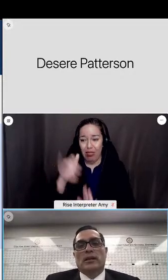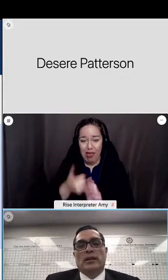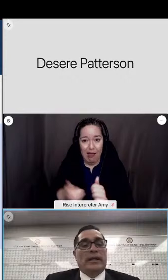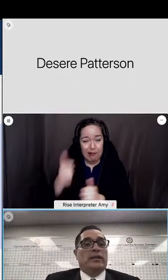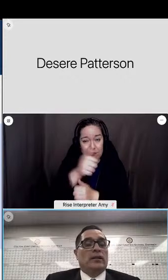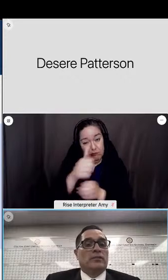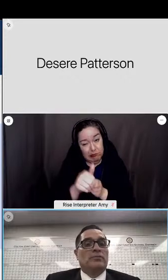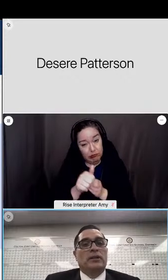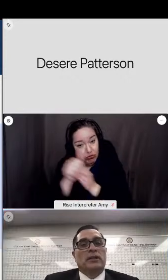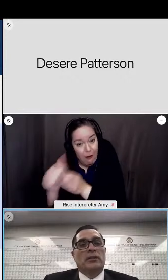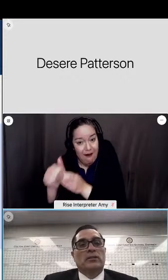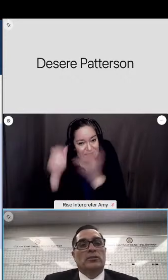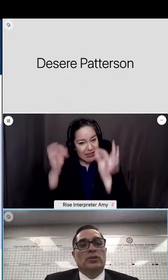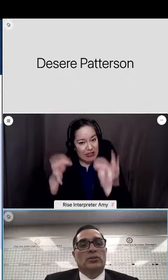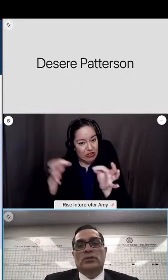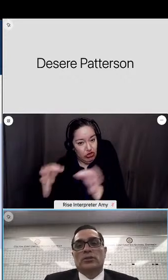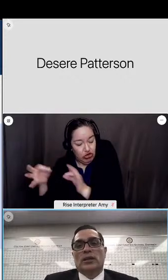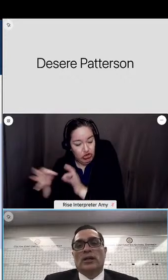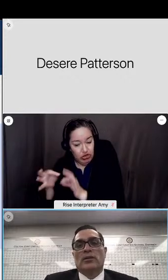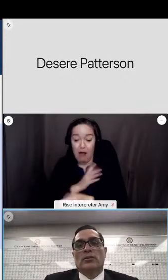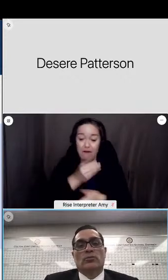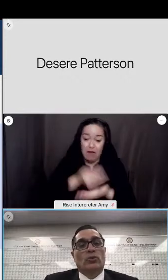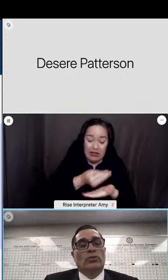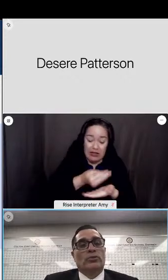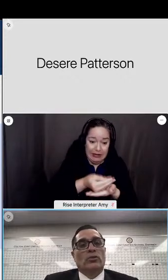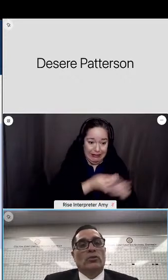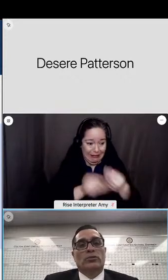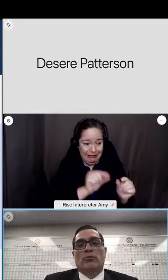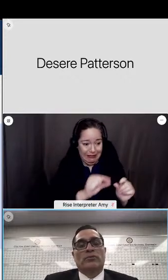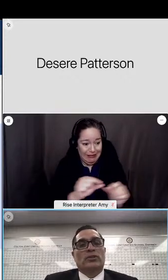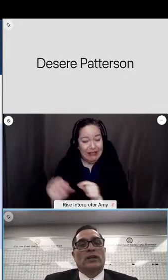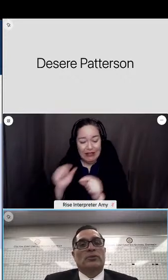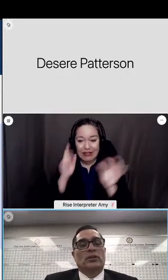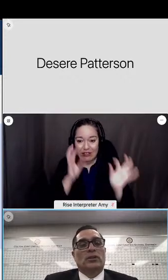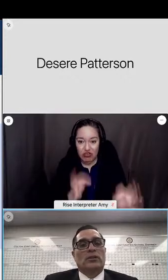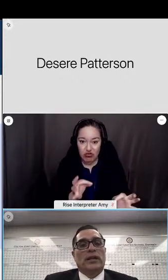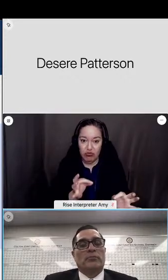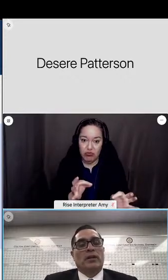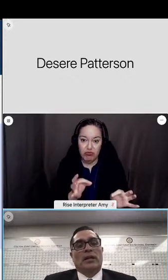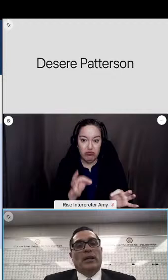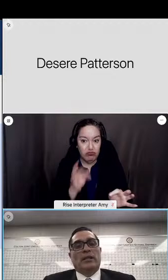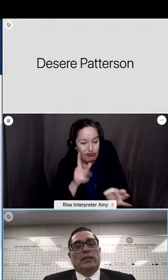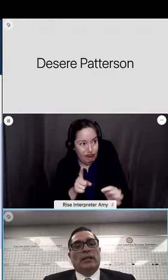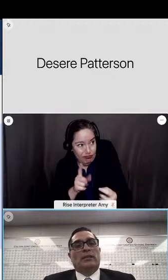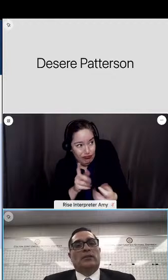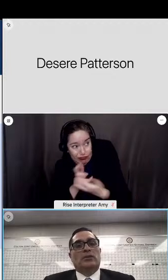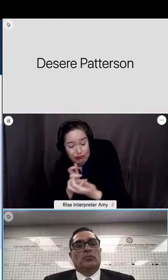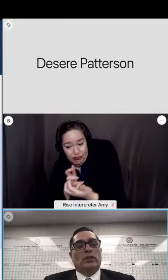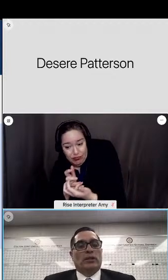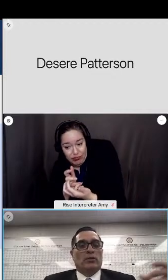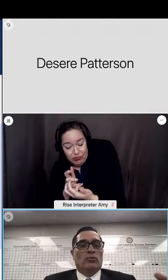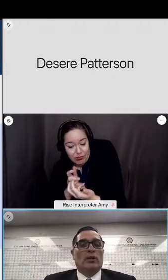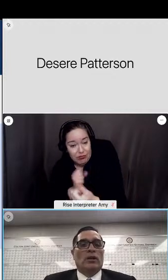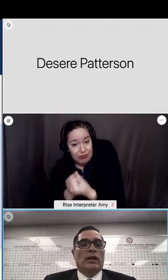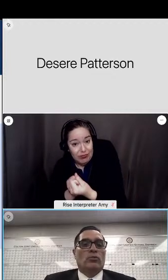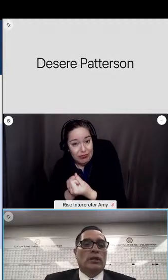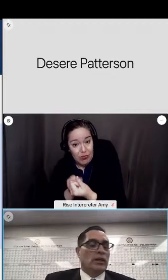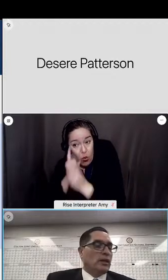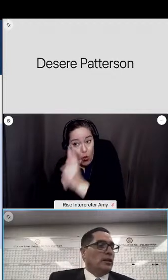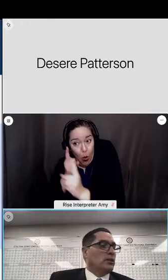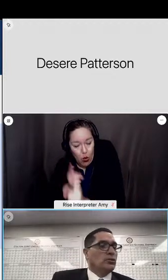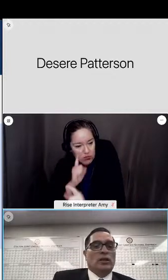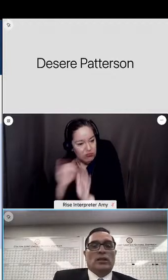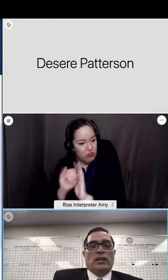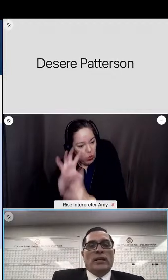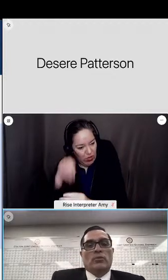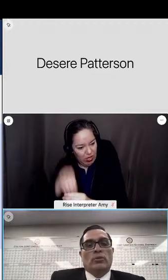uh and our funding decisions uh towards the goals that we've established in our lcap and i'd like to just point out that equity